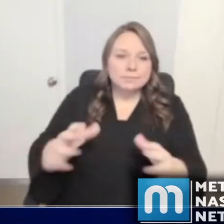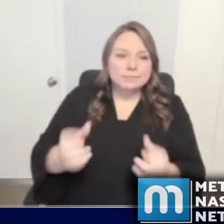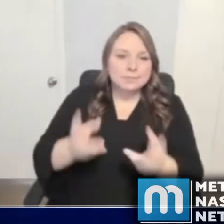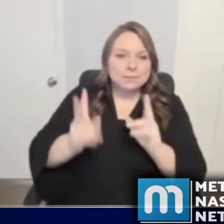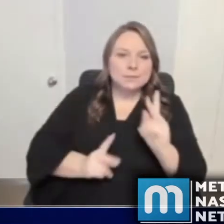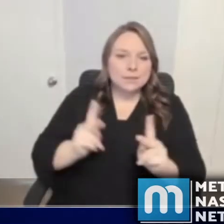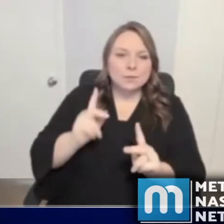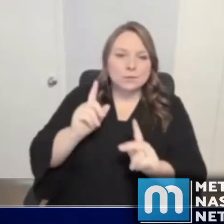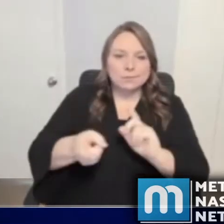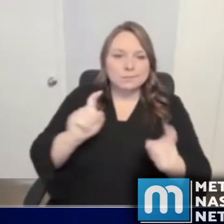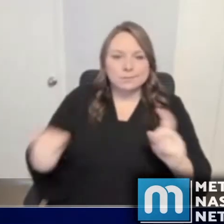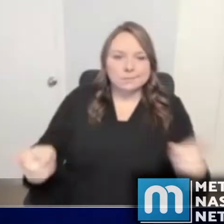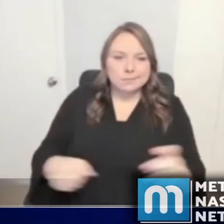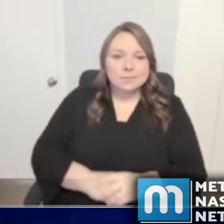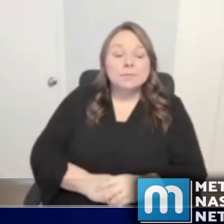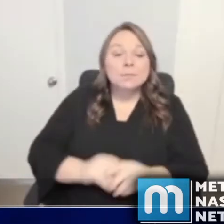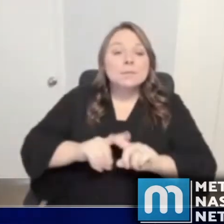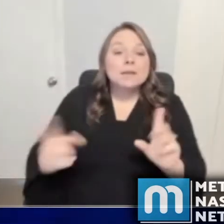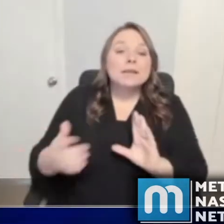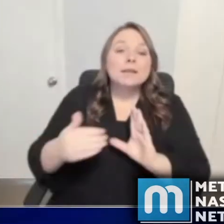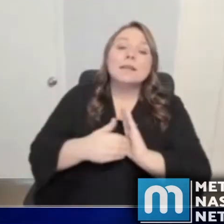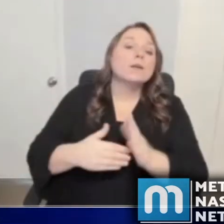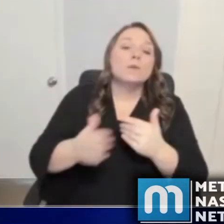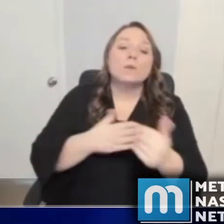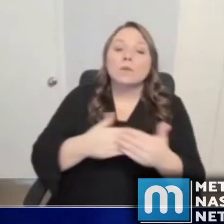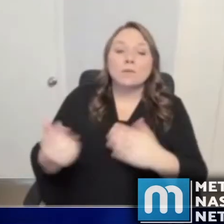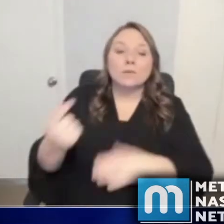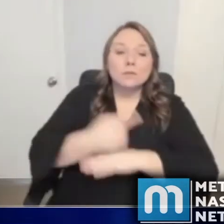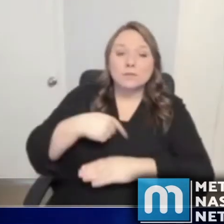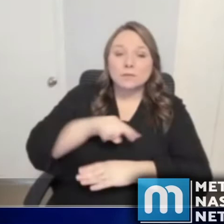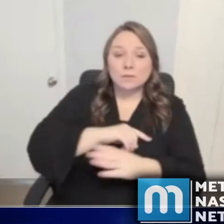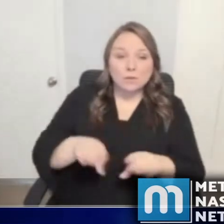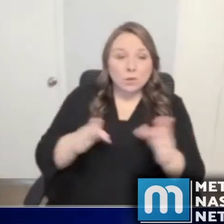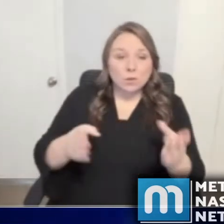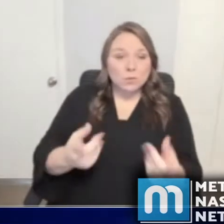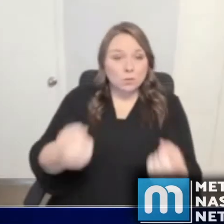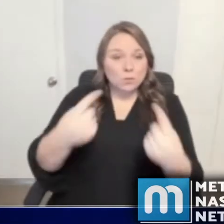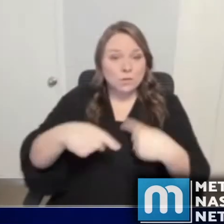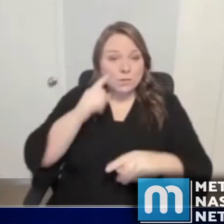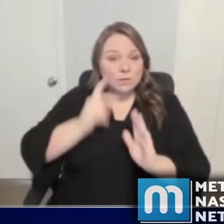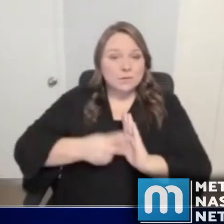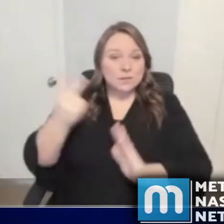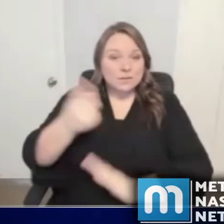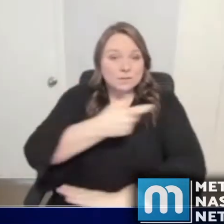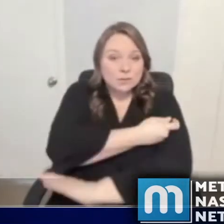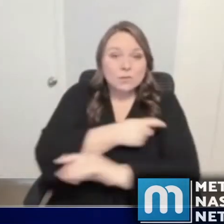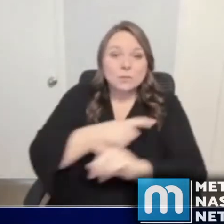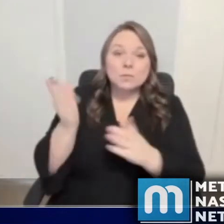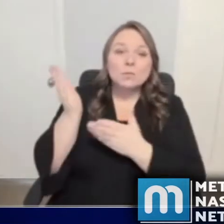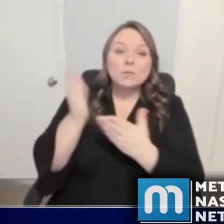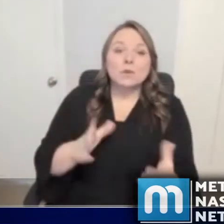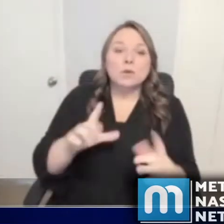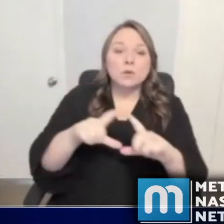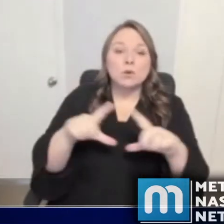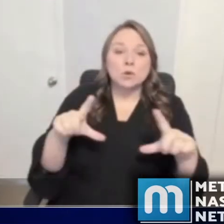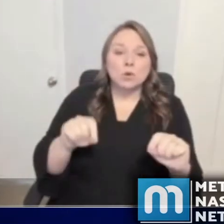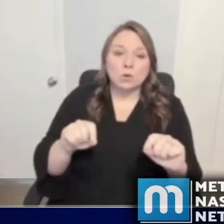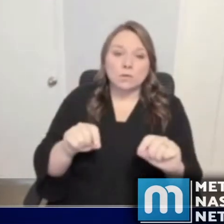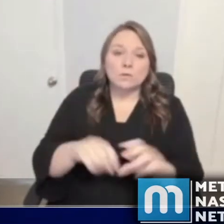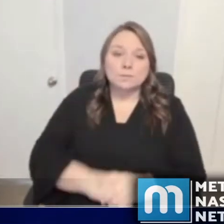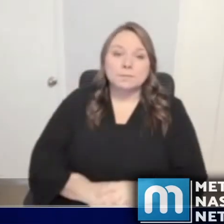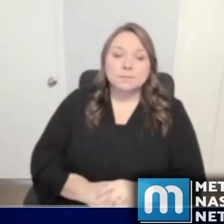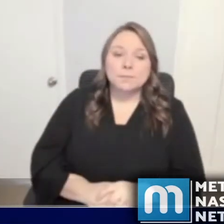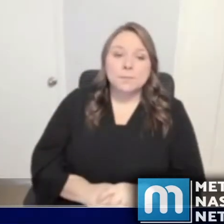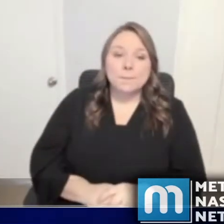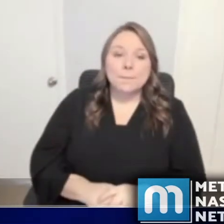the week. But again, whenever we are open, please come for your second dose and bring your CDC card. Now, once